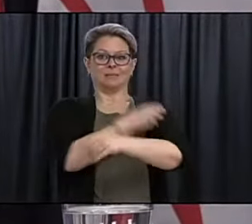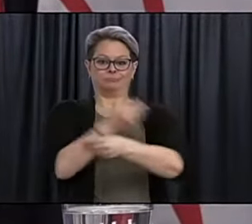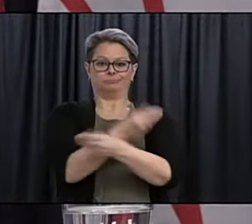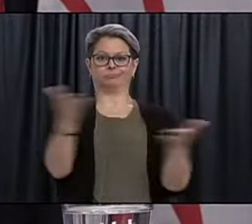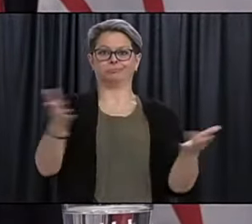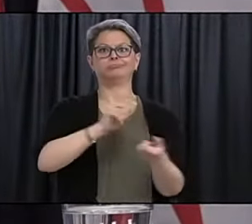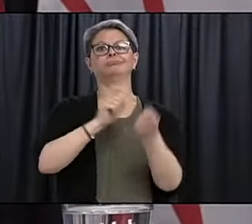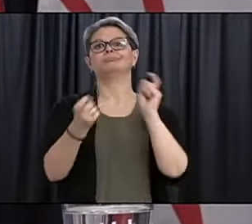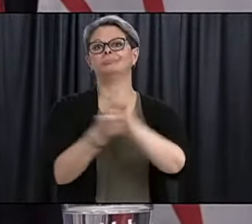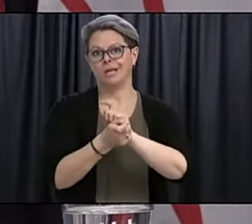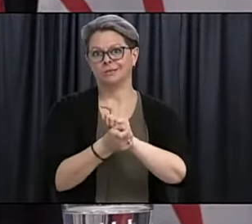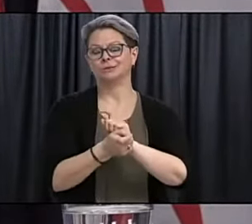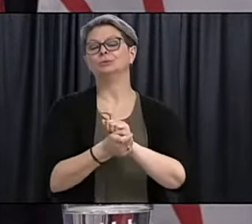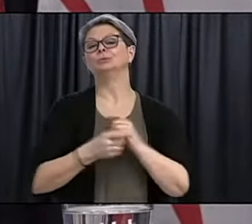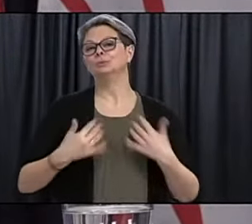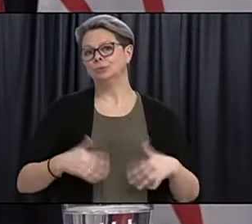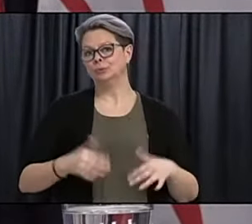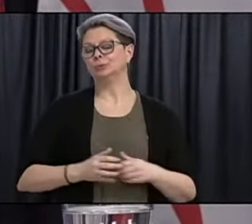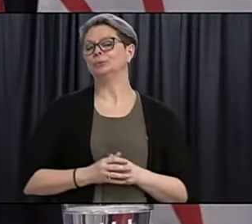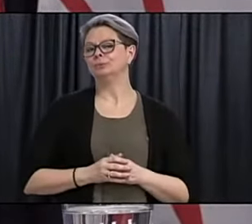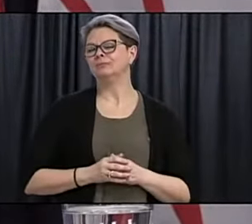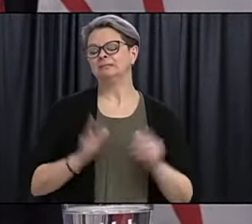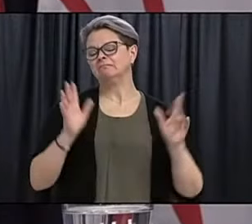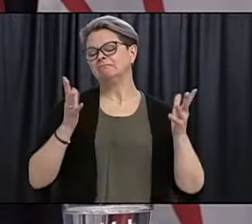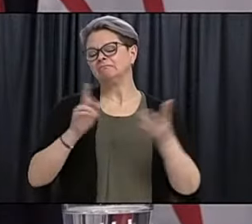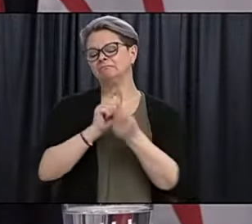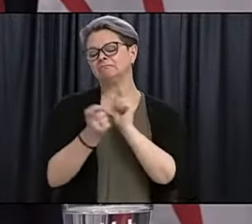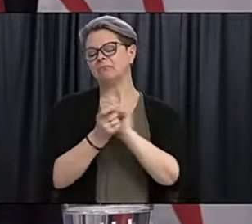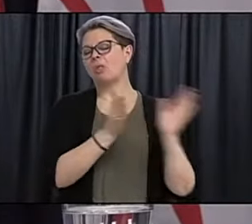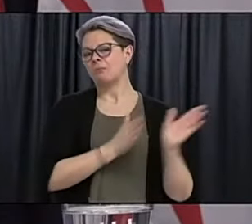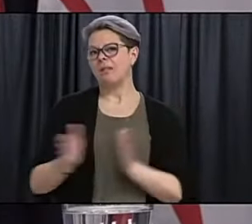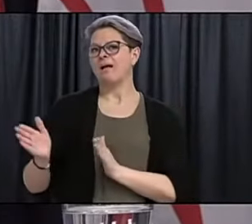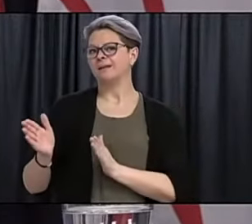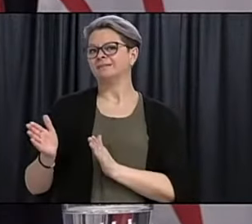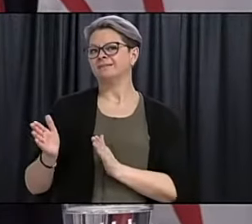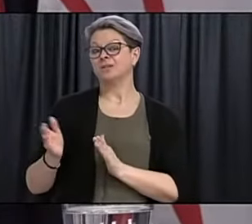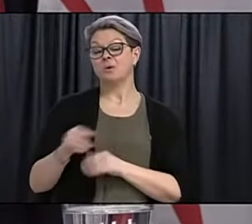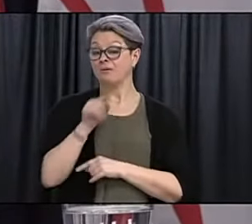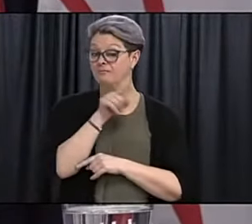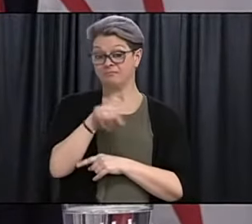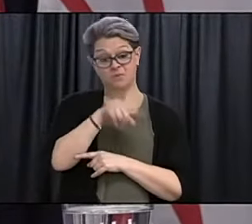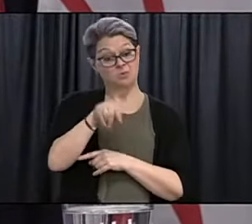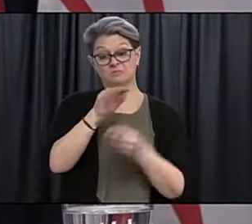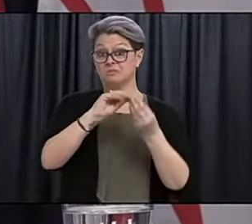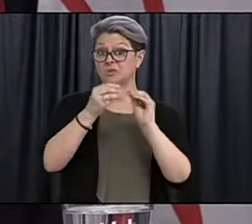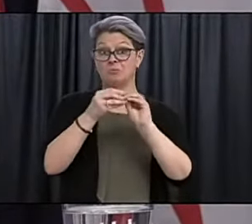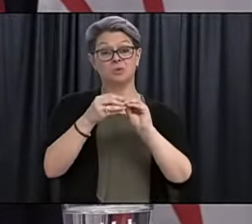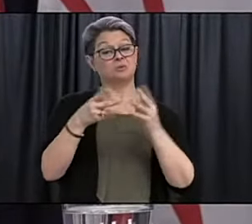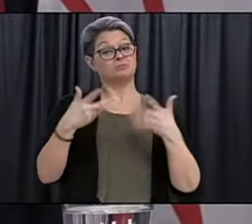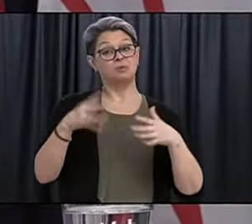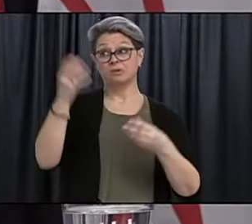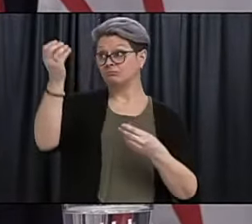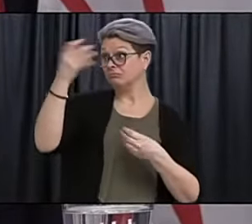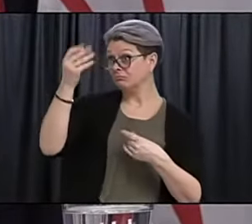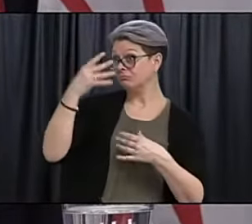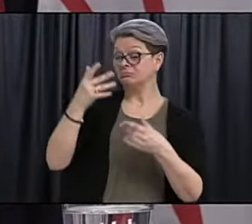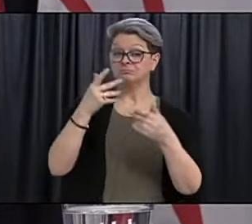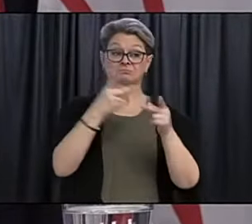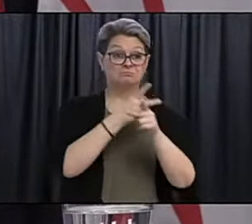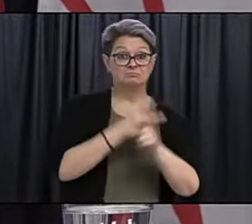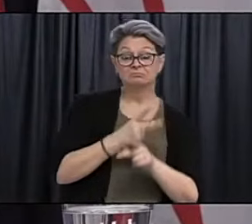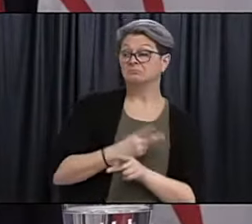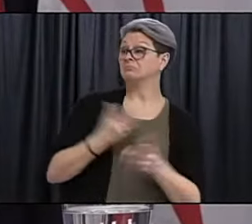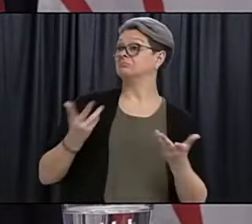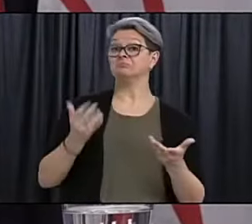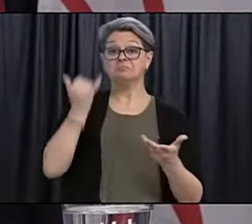and inoculation efforts moving forward. But these are the numbers that we're operating with, unless there's a disruption in supply chain,